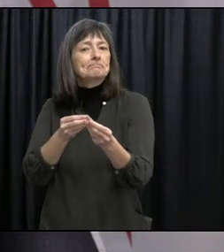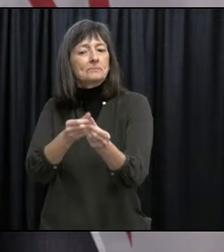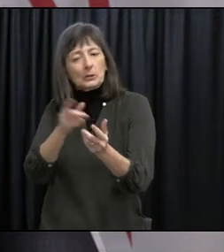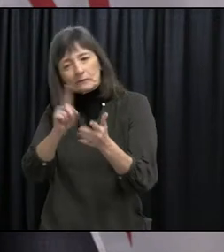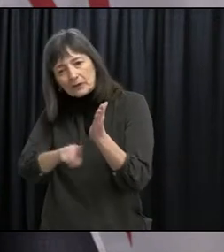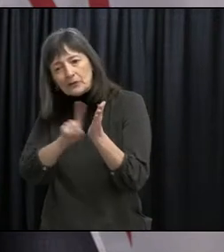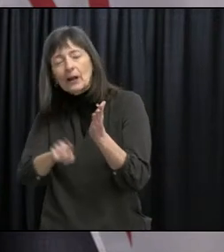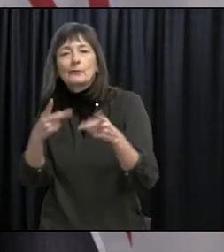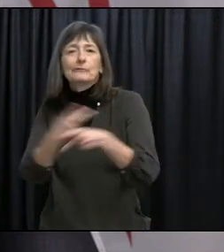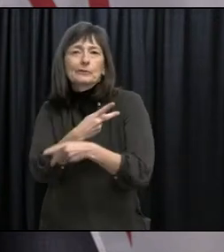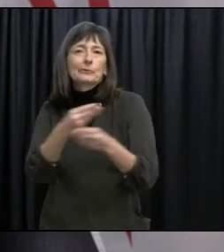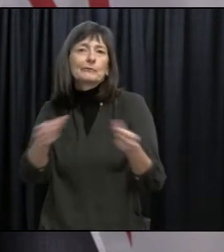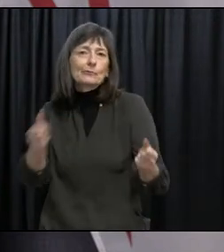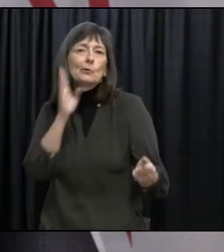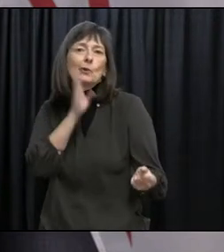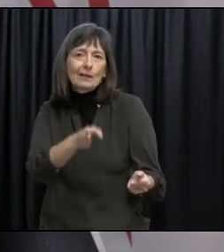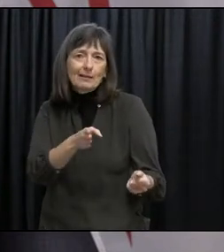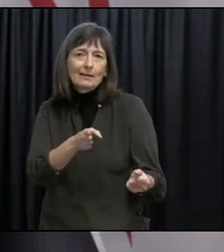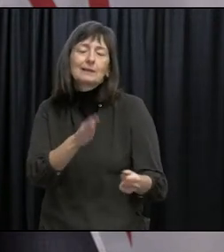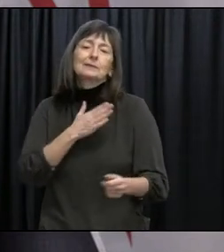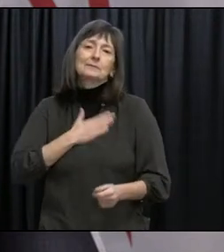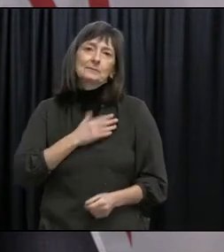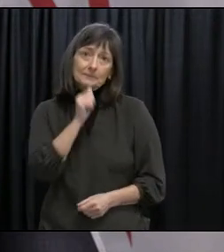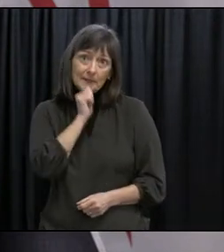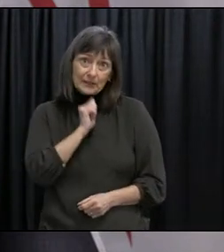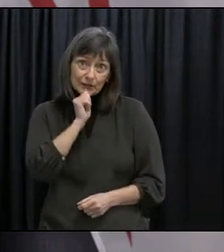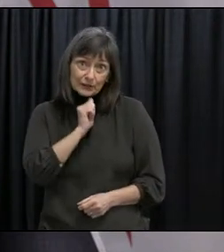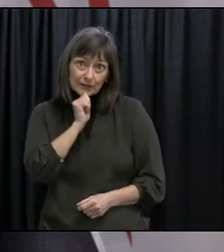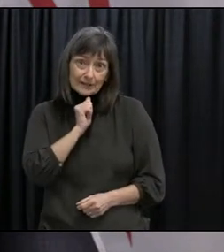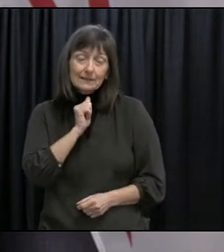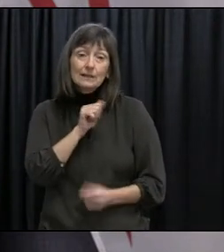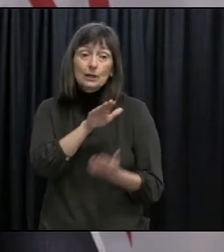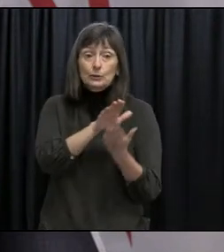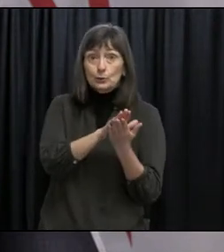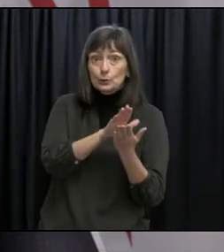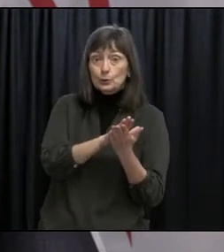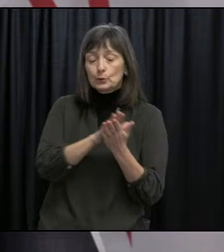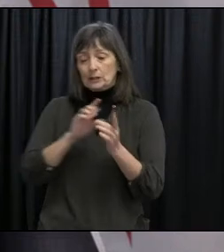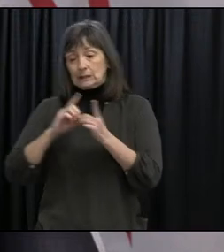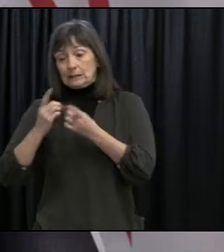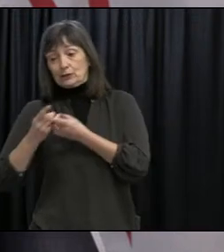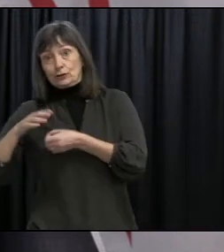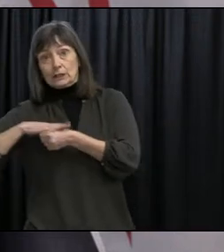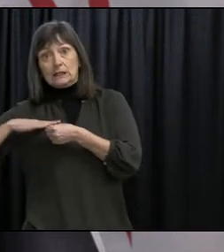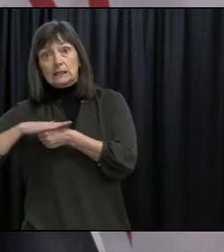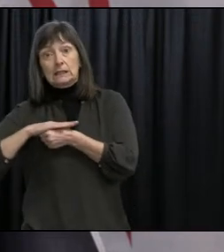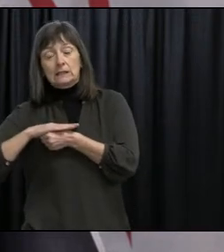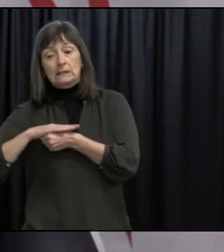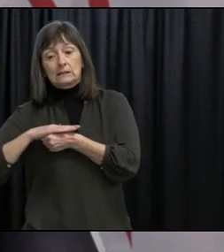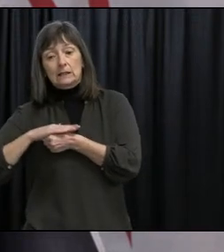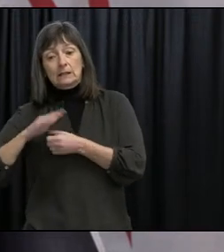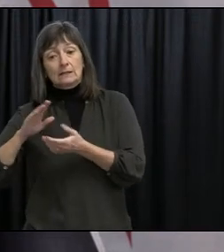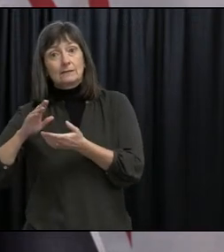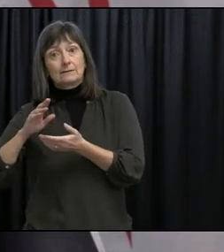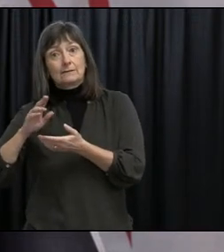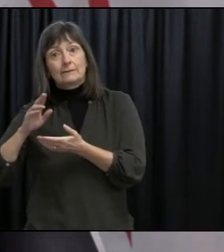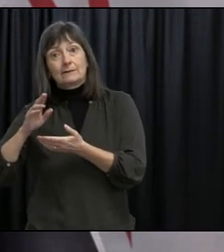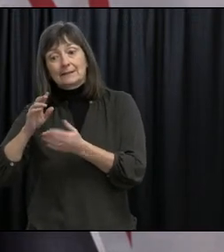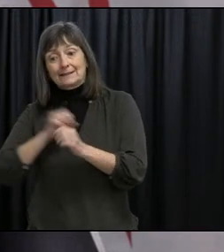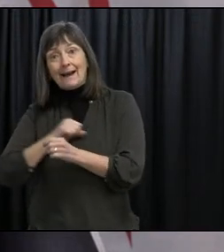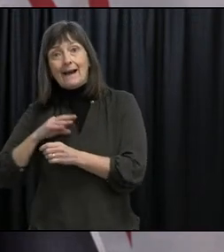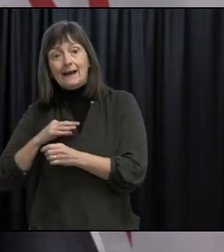possible. I ask that everyone be patient and understanding, as school and district personnel attempt to deal with any exceptional